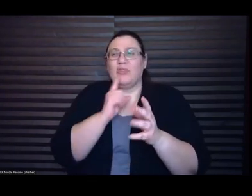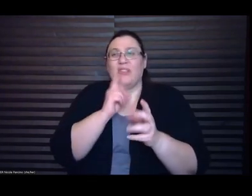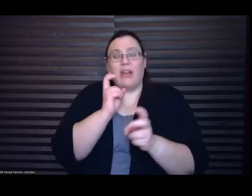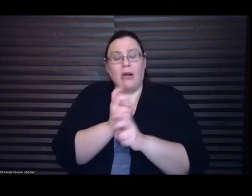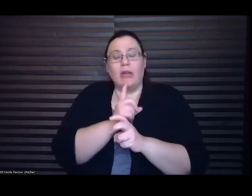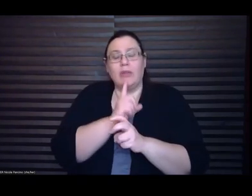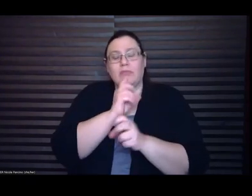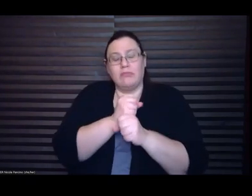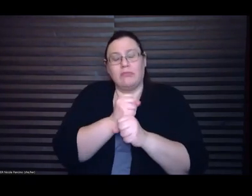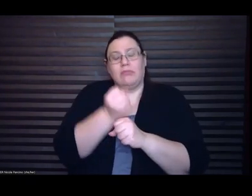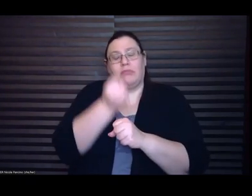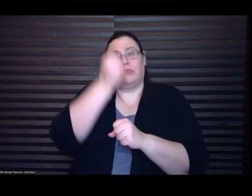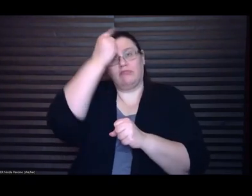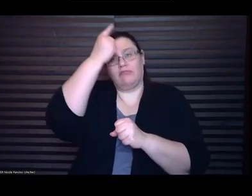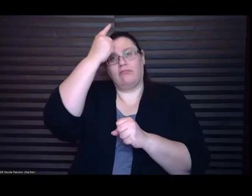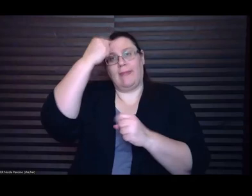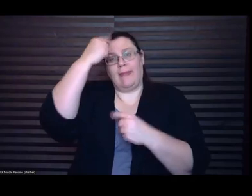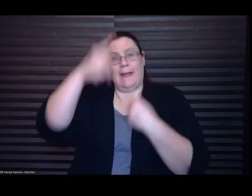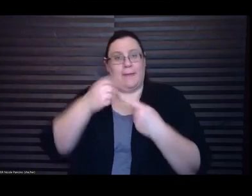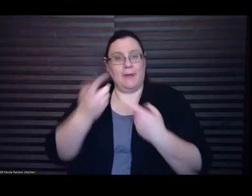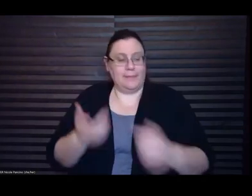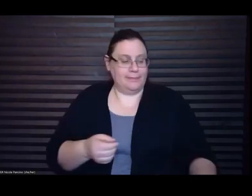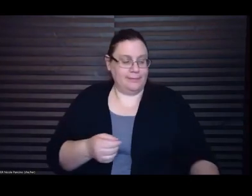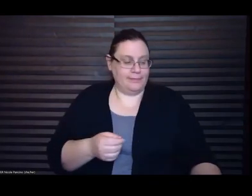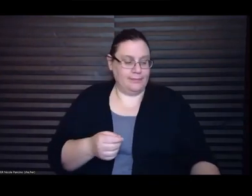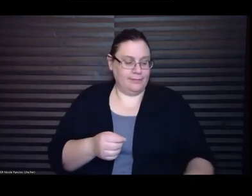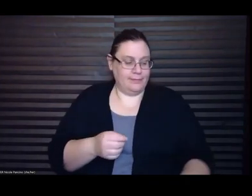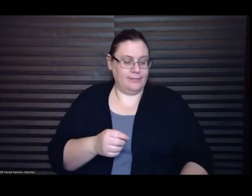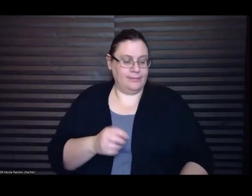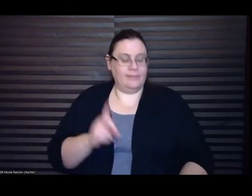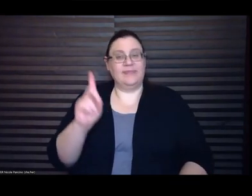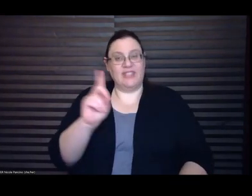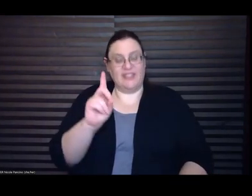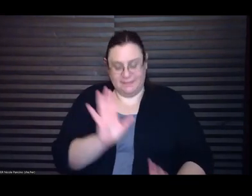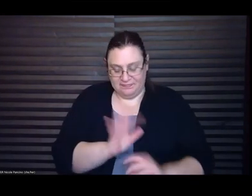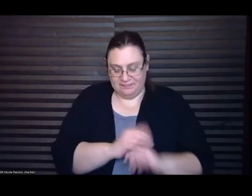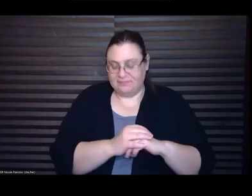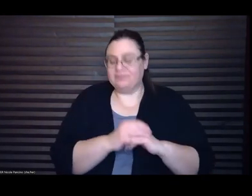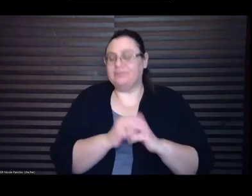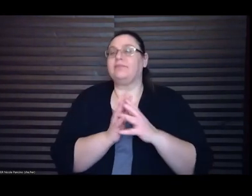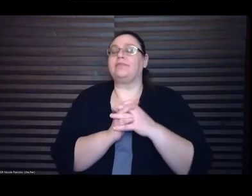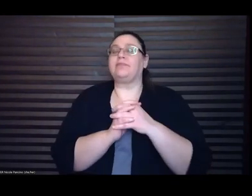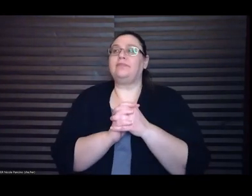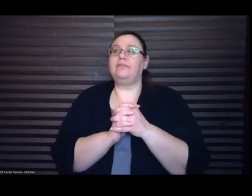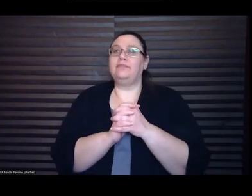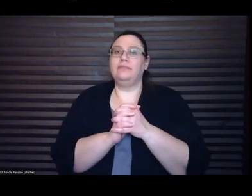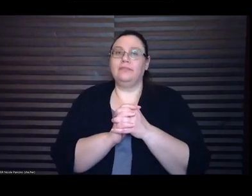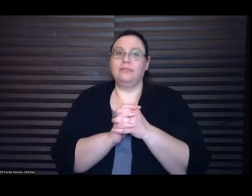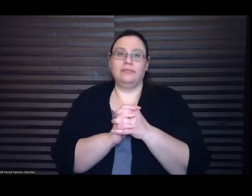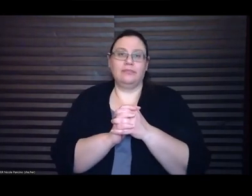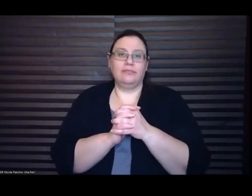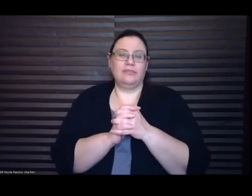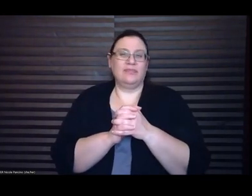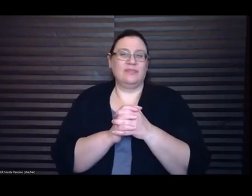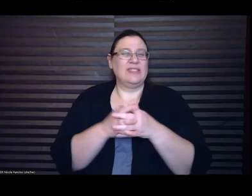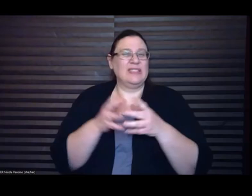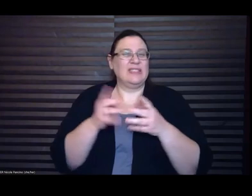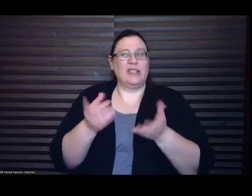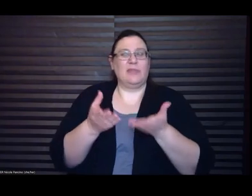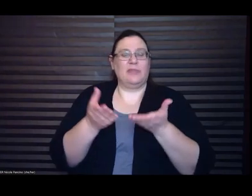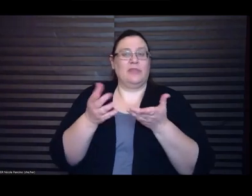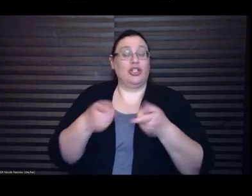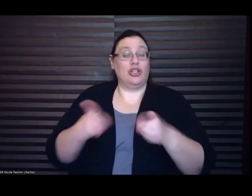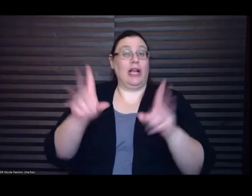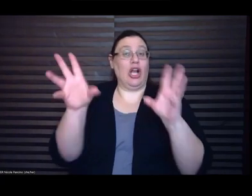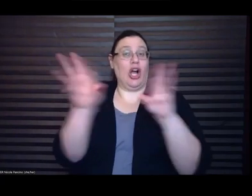um so we when this is presented during the conference it will be no secret to the audience that it will not be live